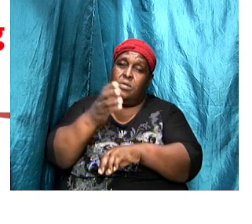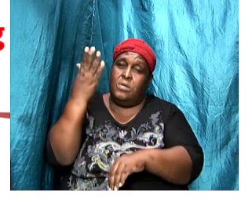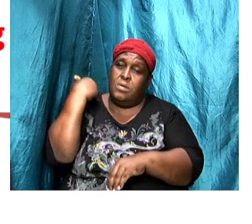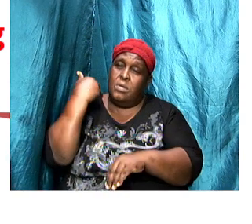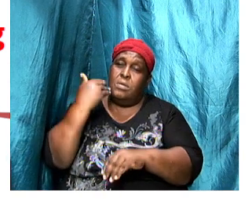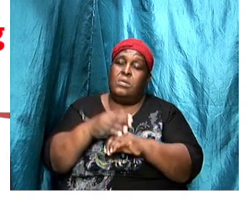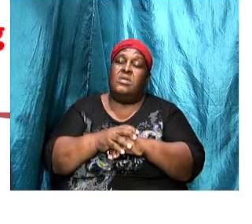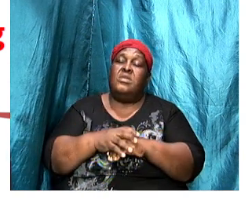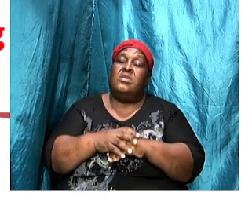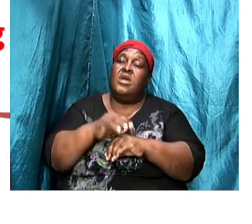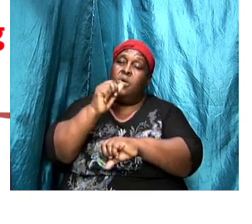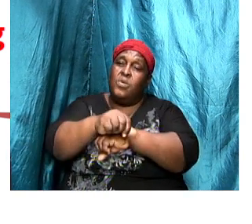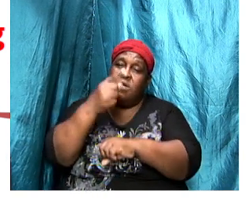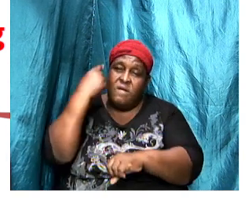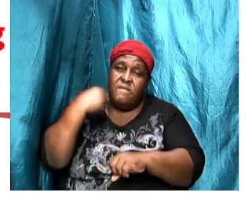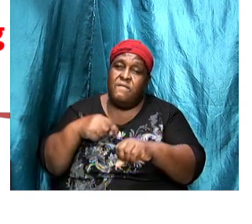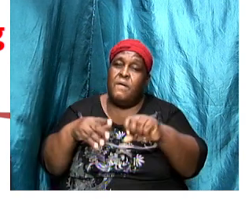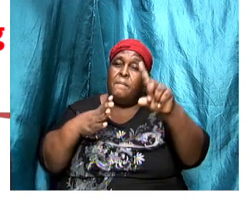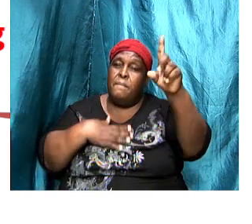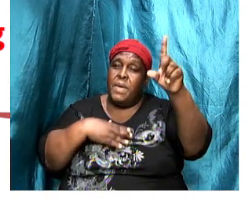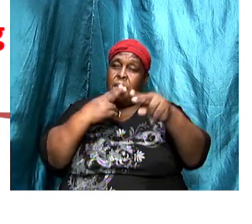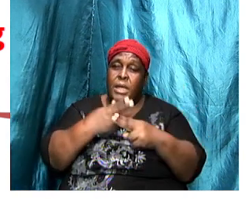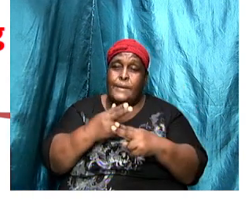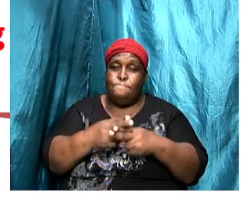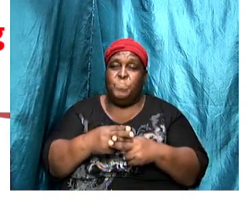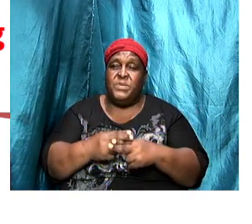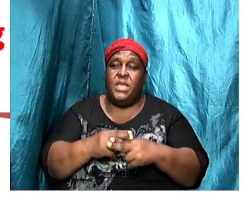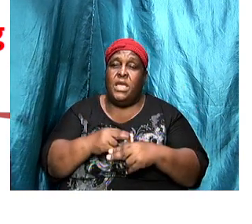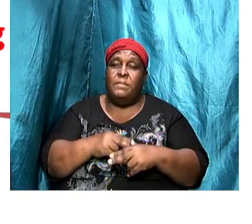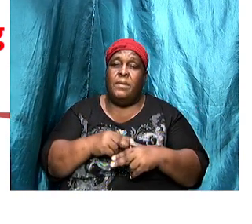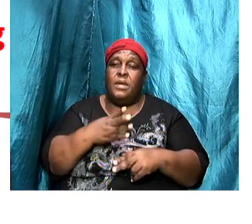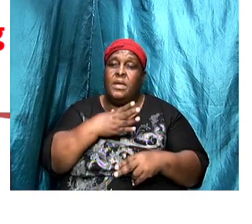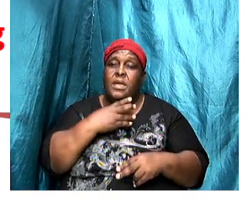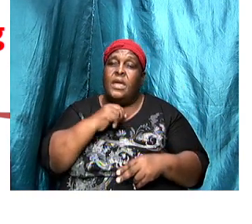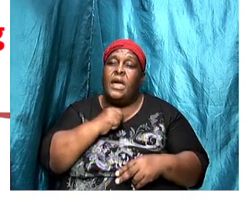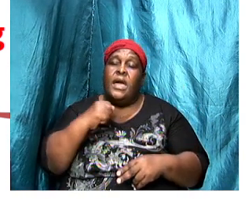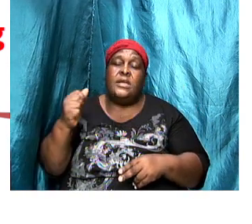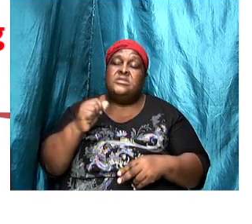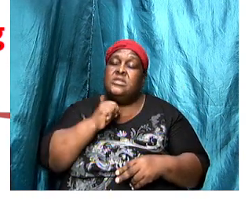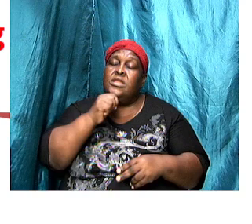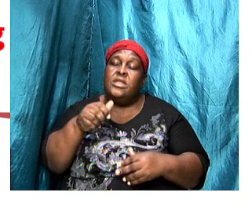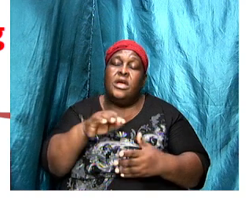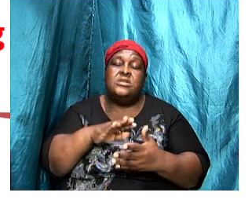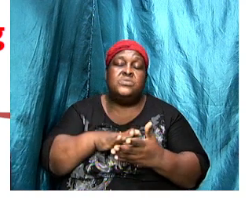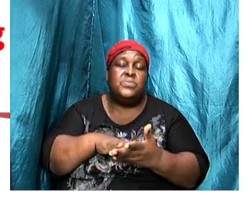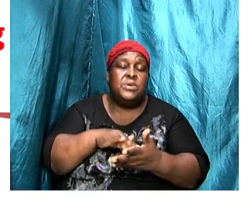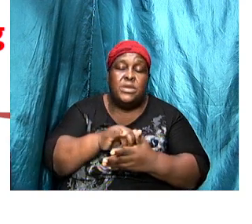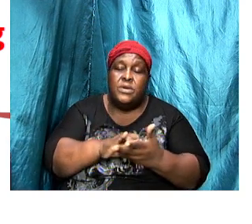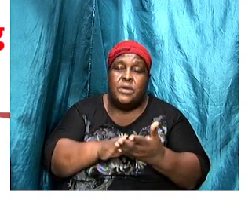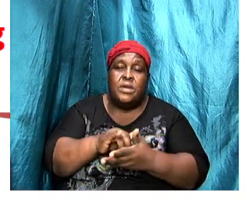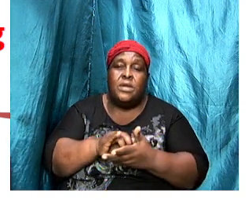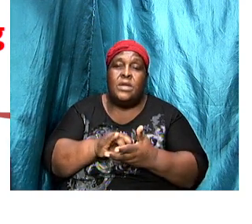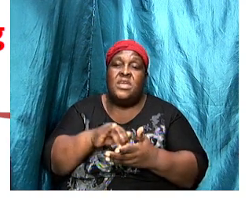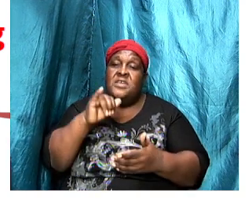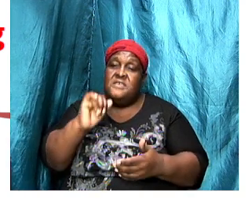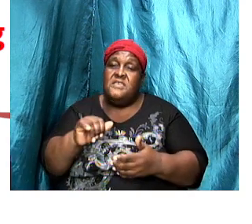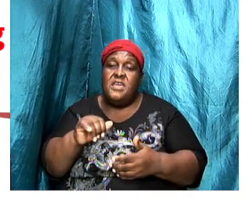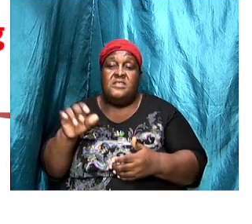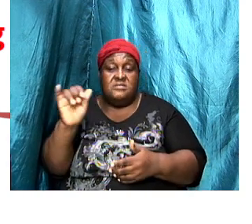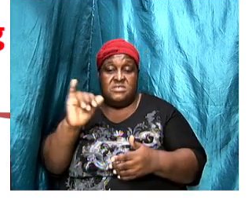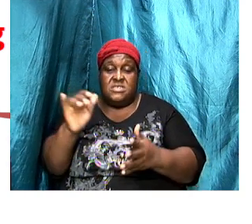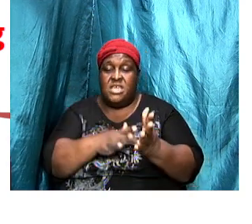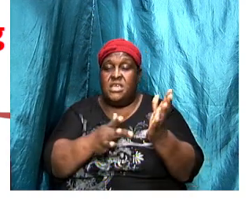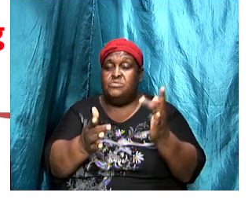labored for my name sake and have not become weary my God what words of commendation but yet the same Jesus